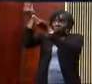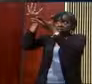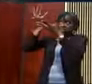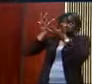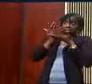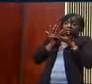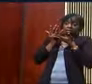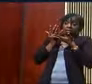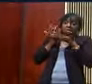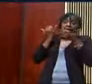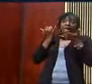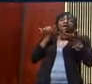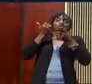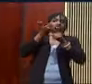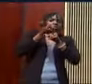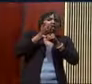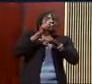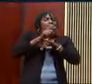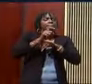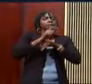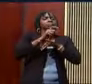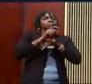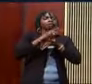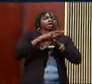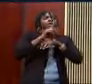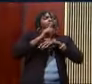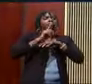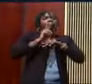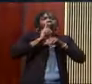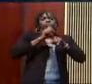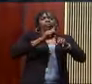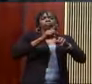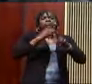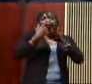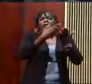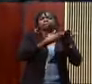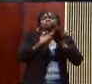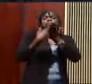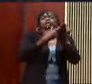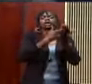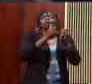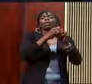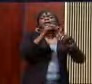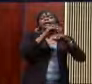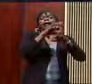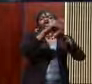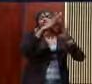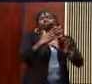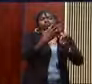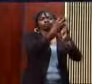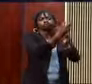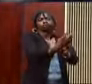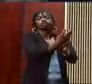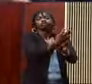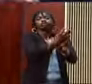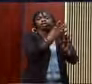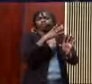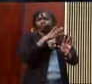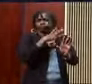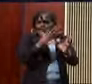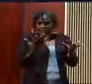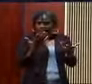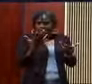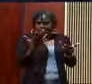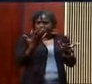go talk to a professional who knows how to work, walk you through what you're going through. This is not some license